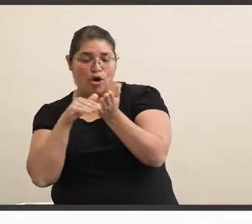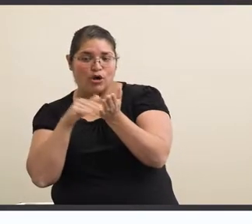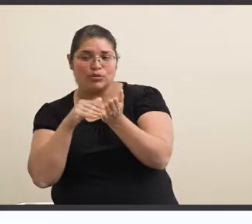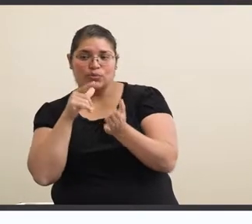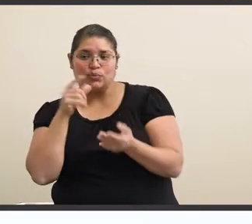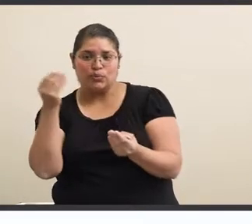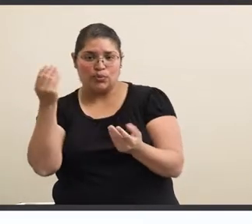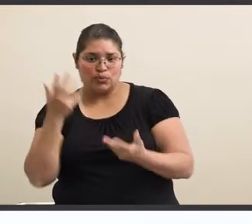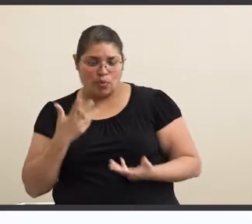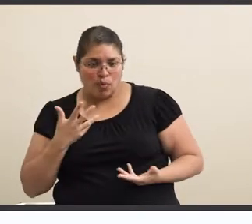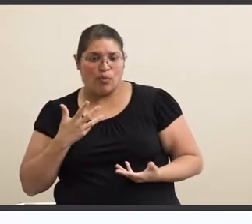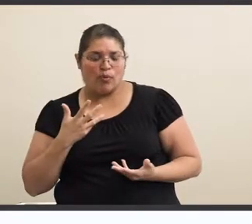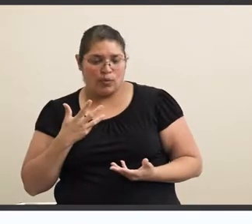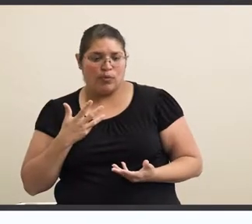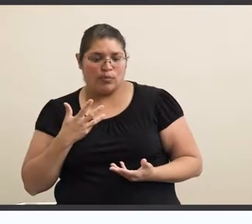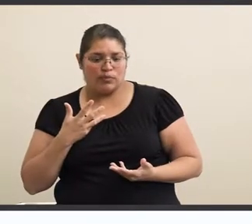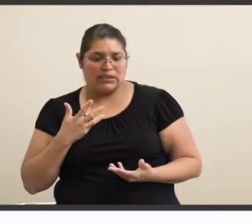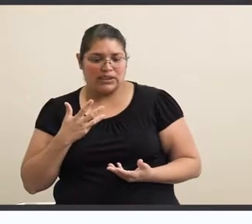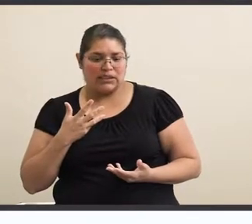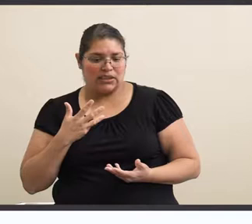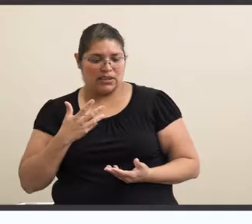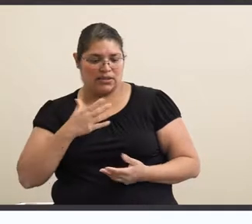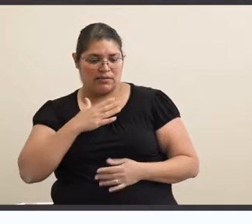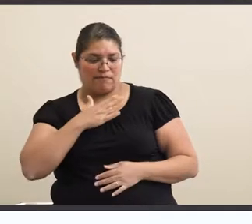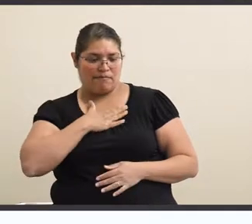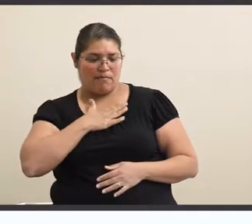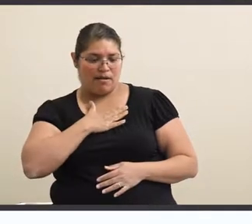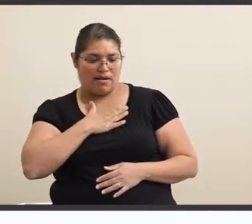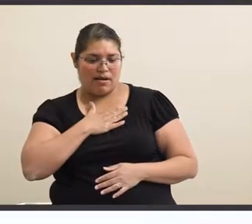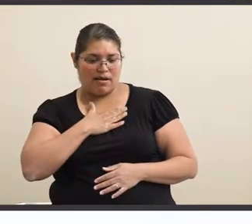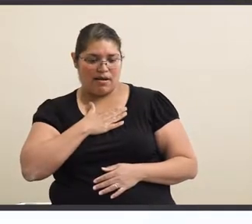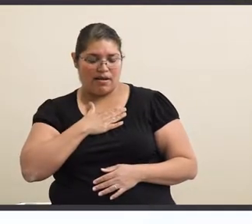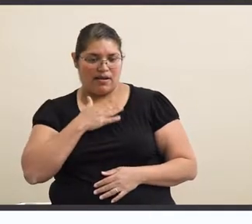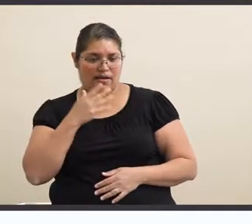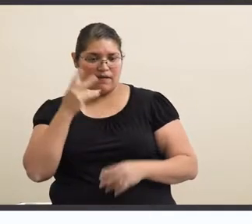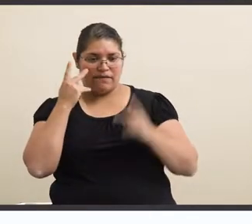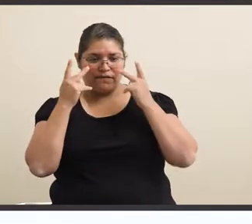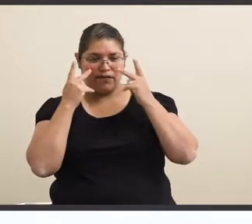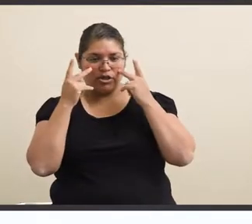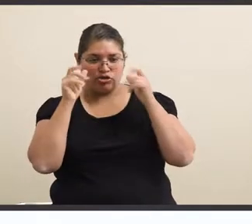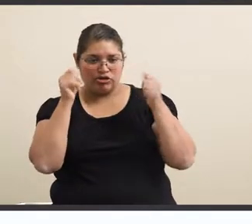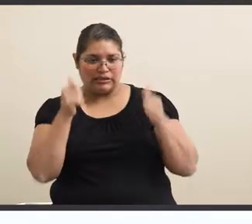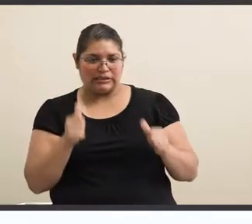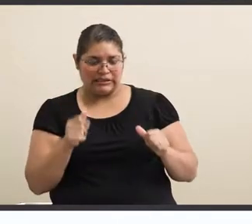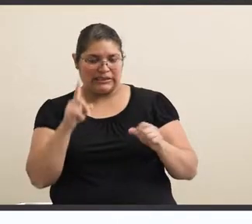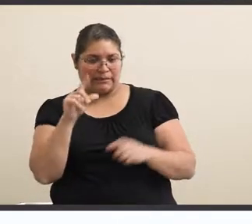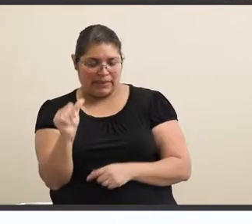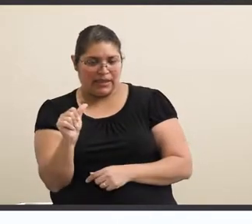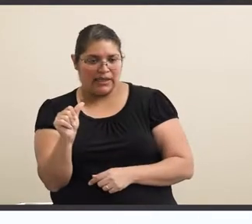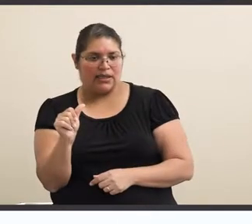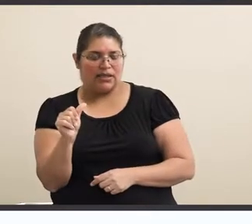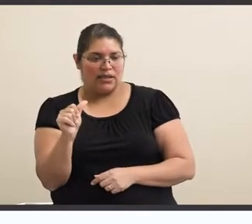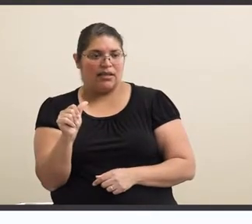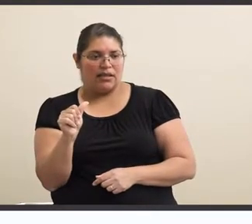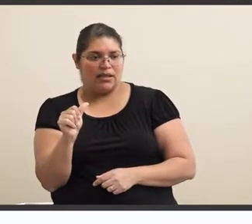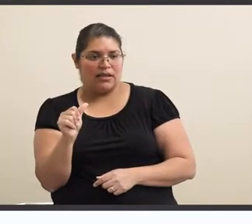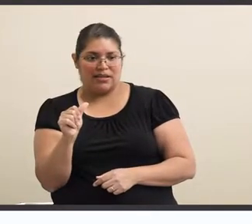says that my visual disability is